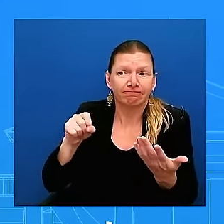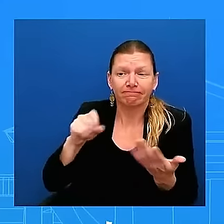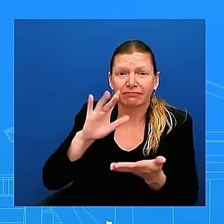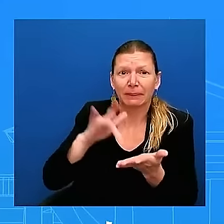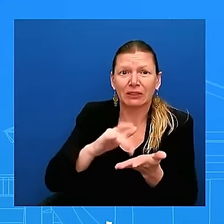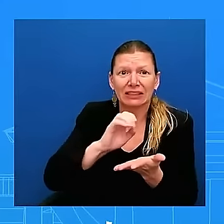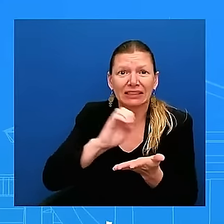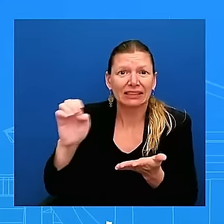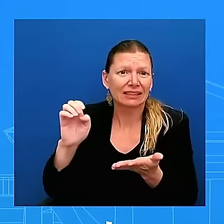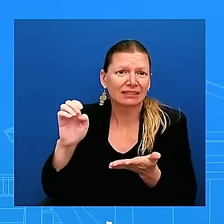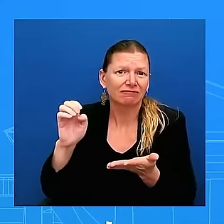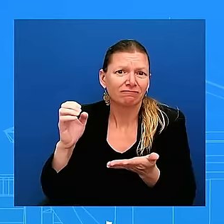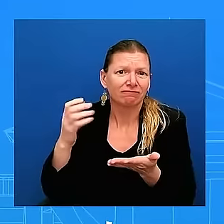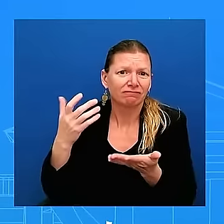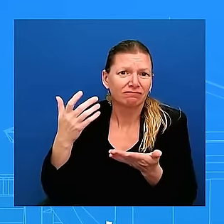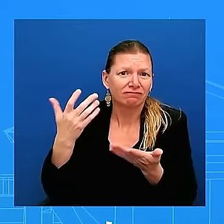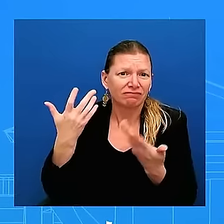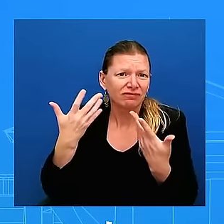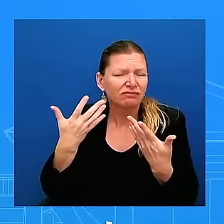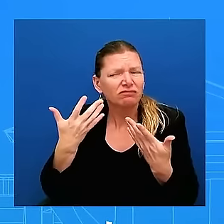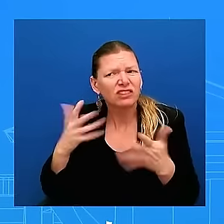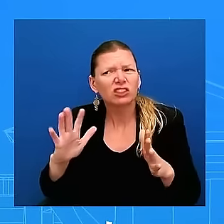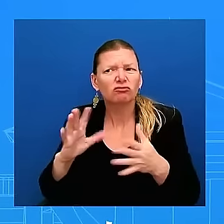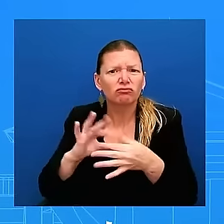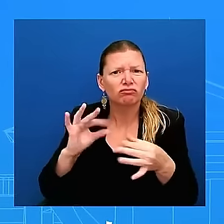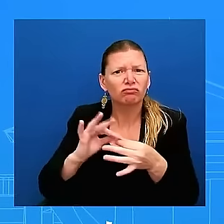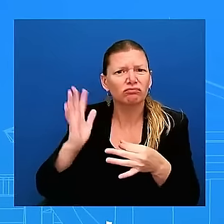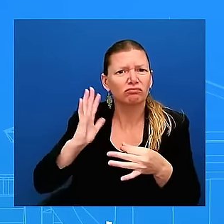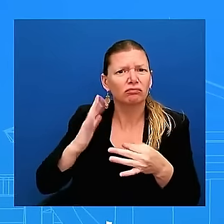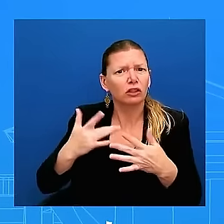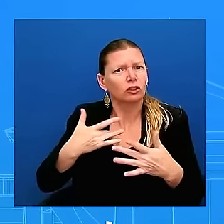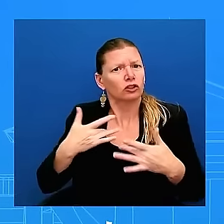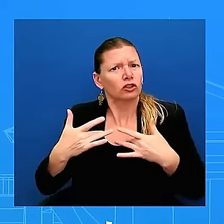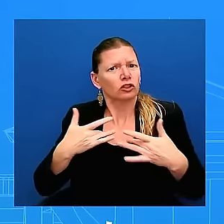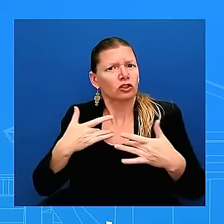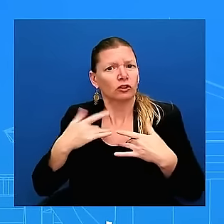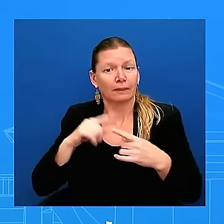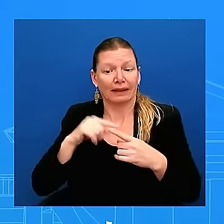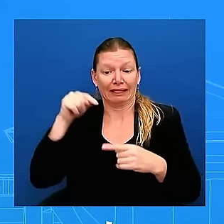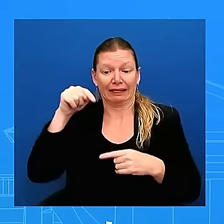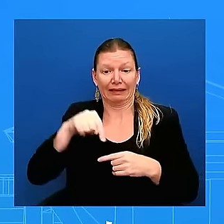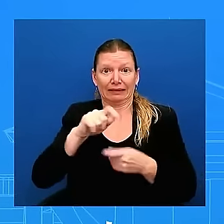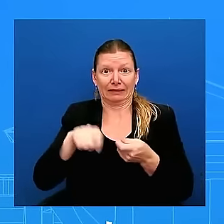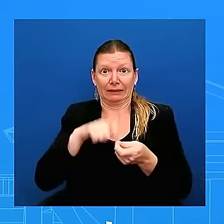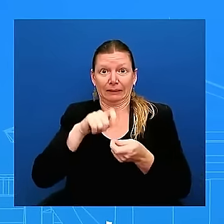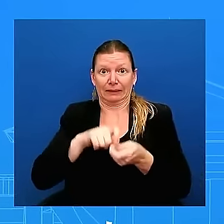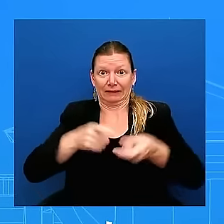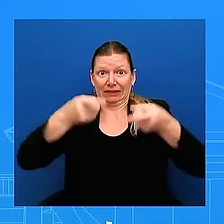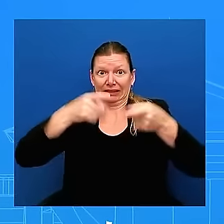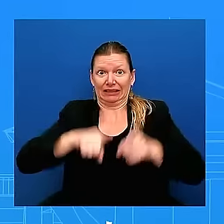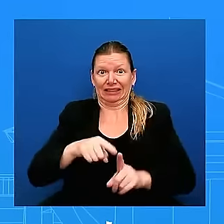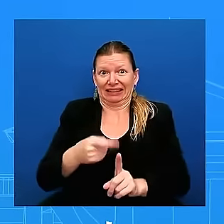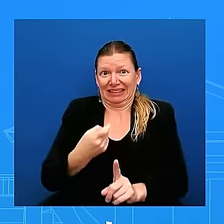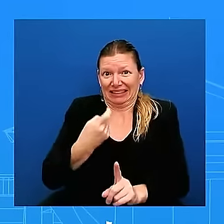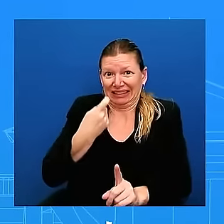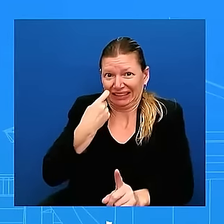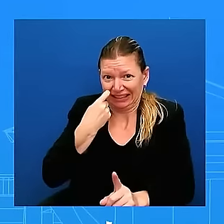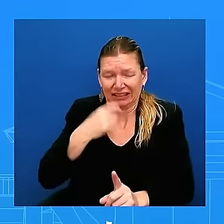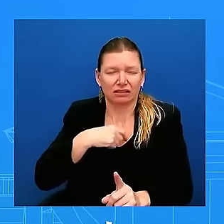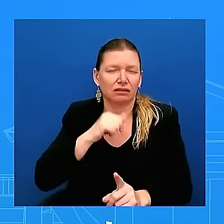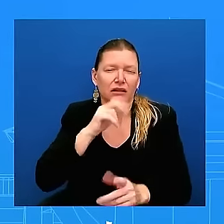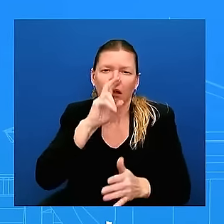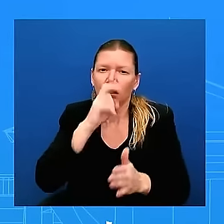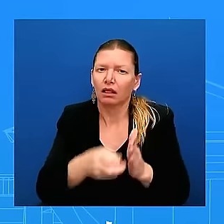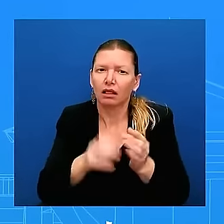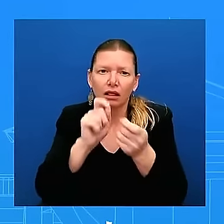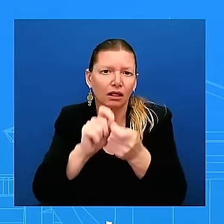get into uh speculate about it or get into hypotheticals about it uh you know when we think about the conflict along the blue line uh